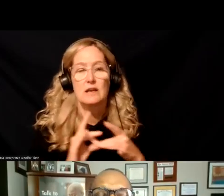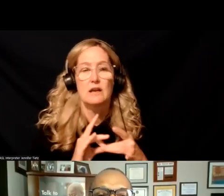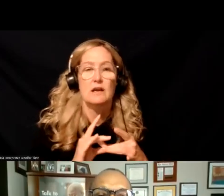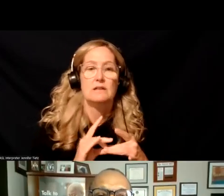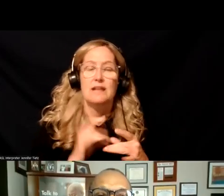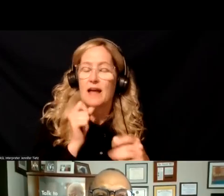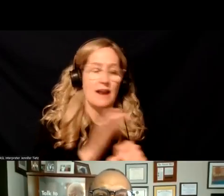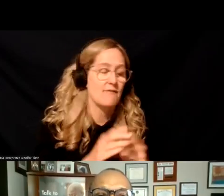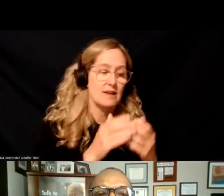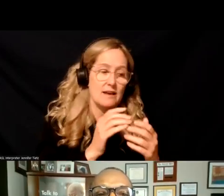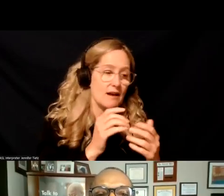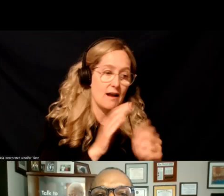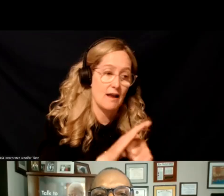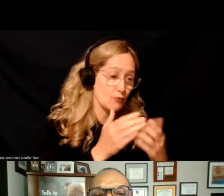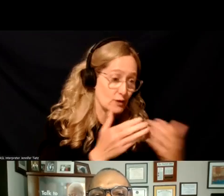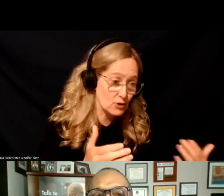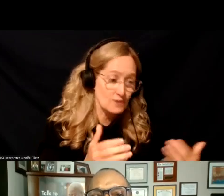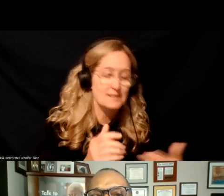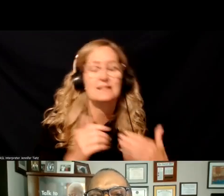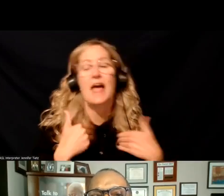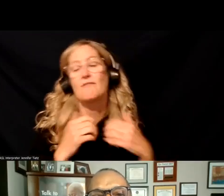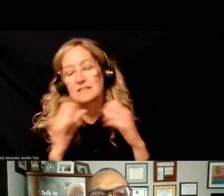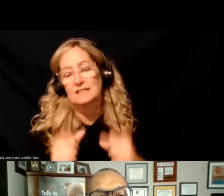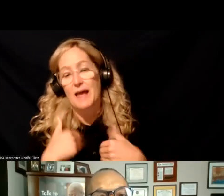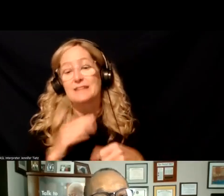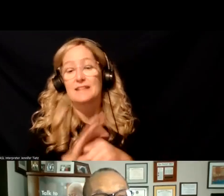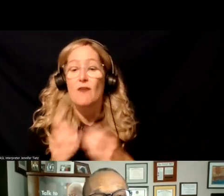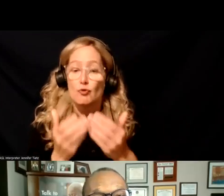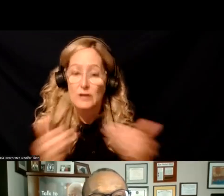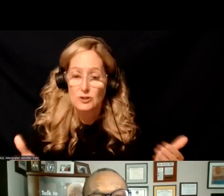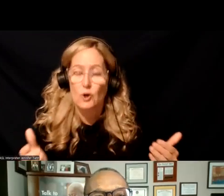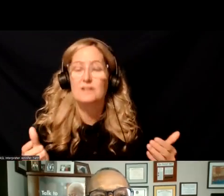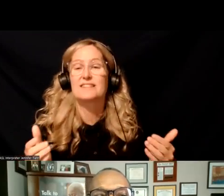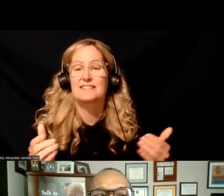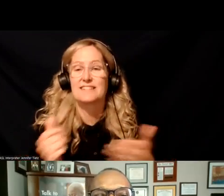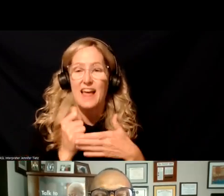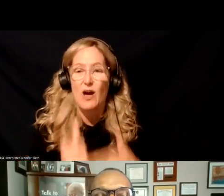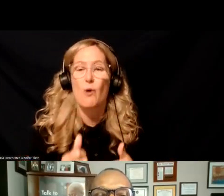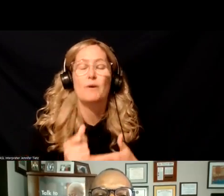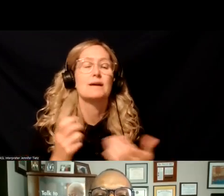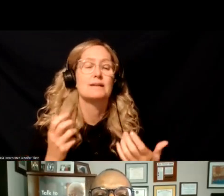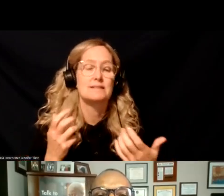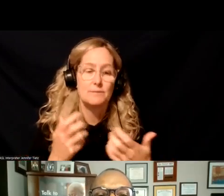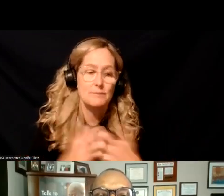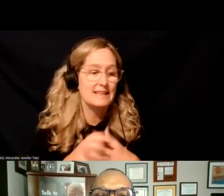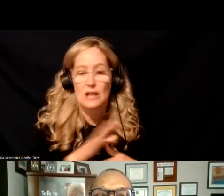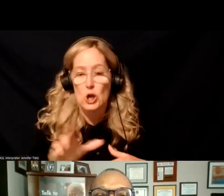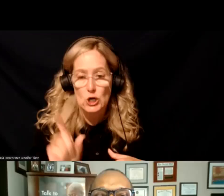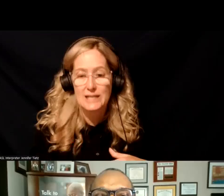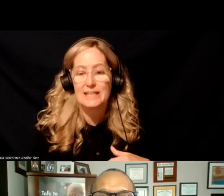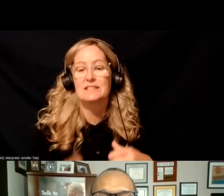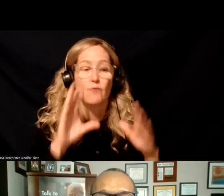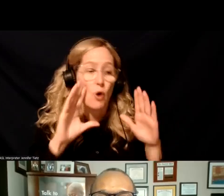-resourced mental health system to a system that has the resources and cultural humility to meet the never-ending demand for